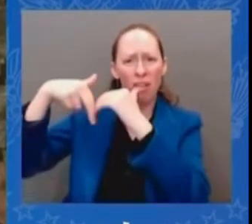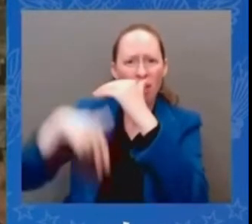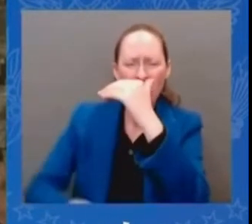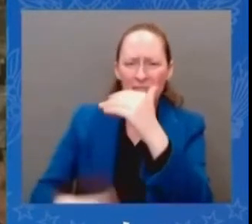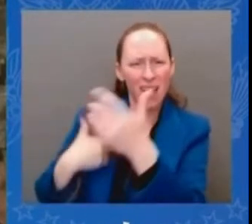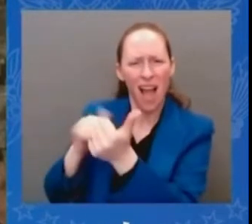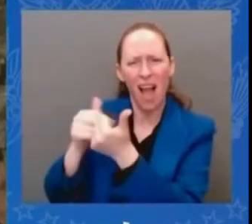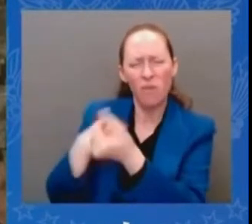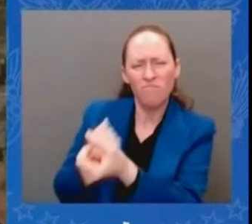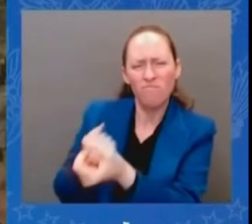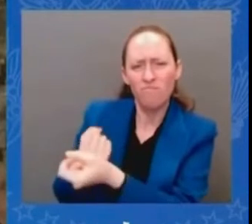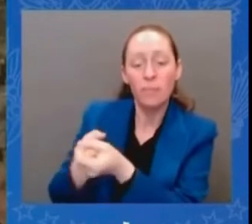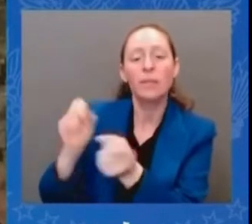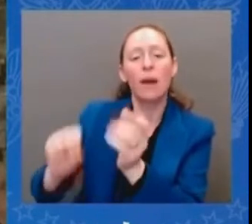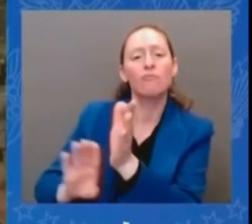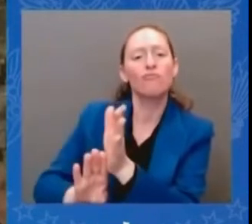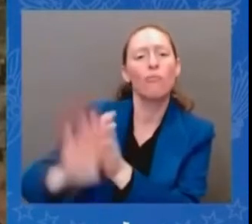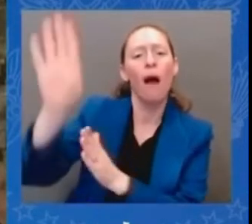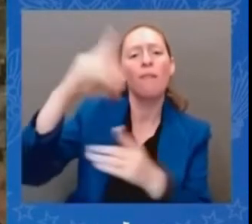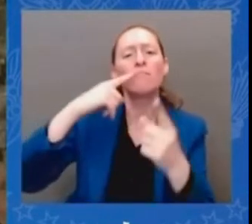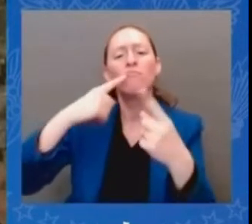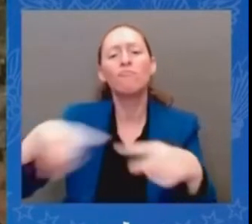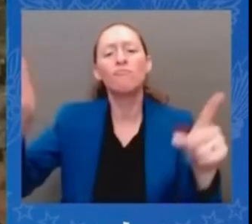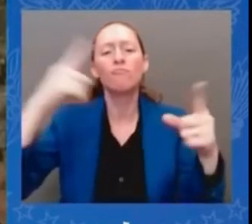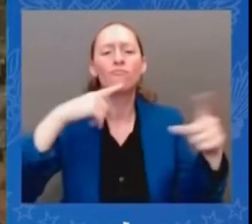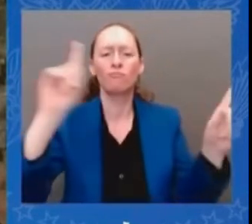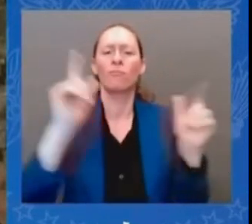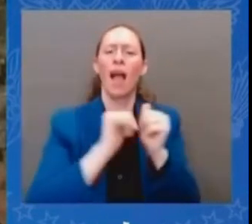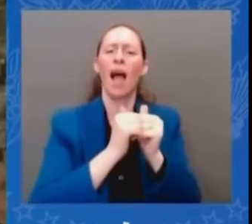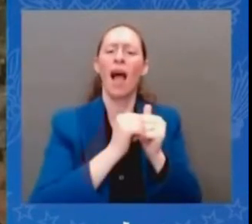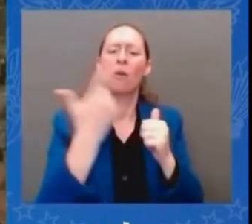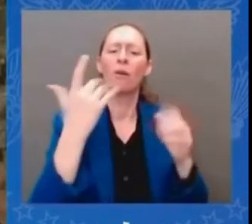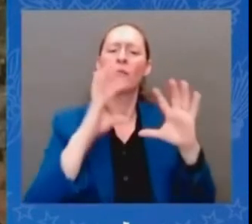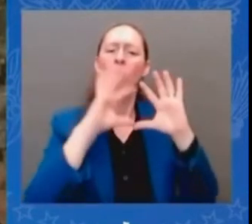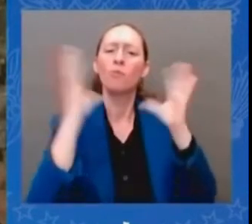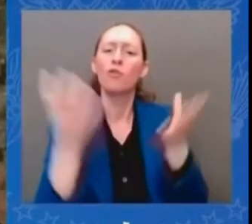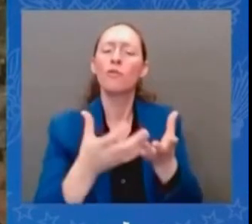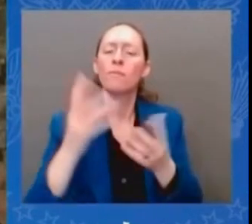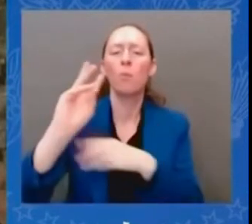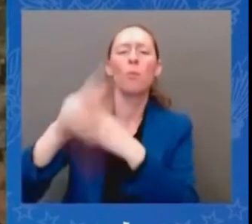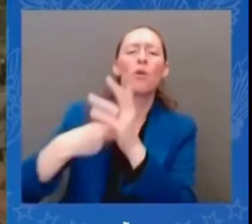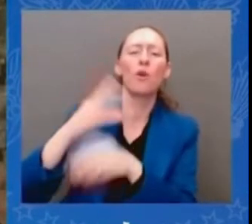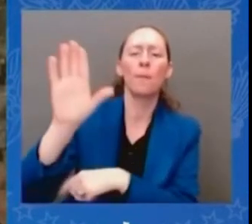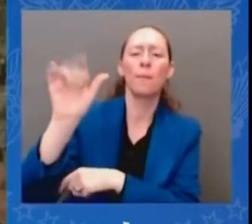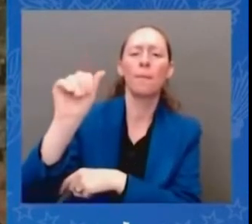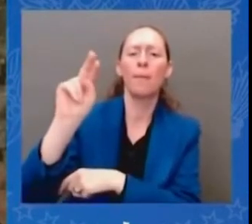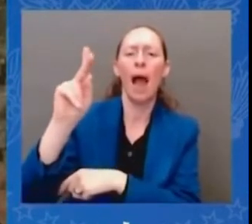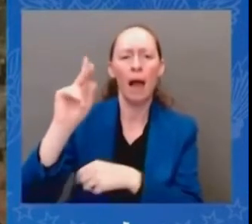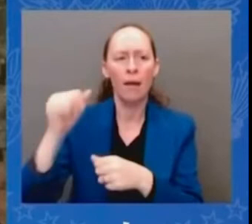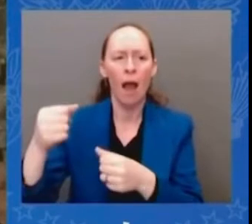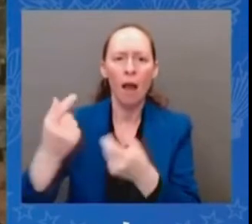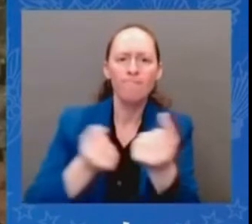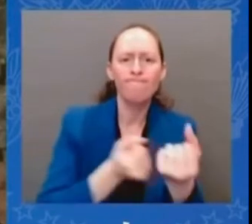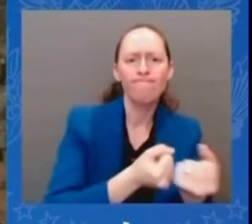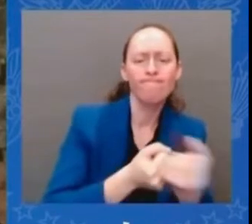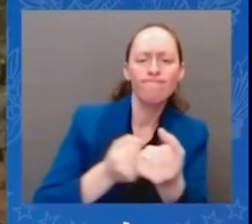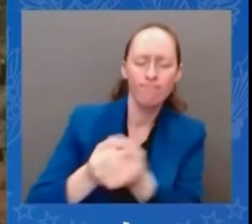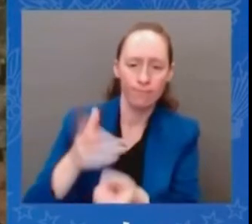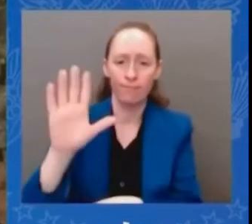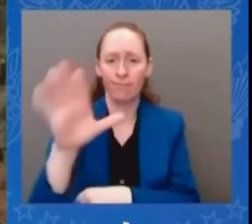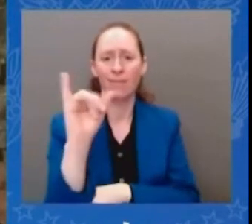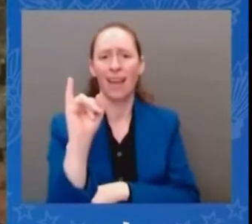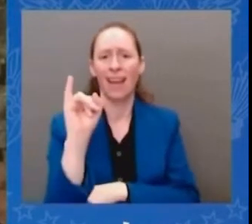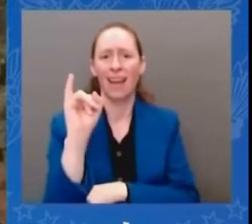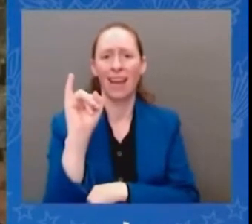sure the world is better prepared for the next pandemic the g20 has been an important forum for the world's largest economies